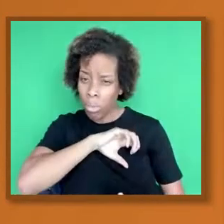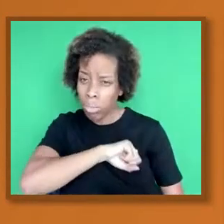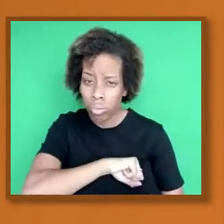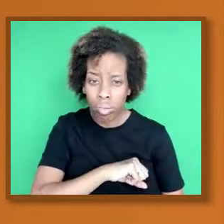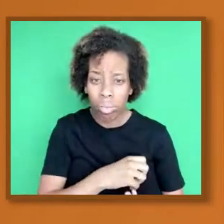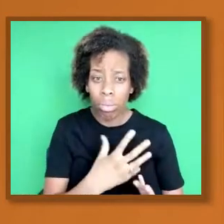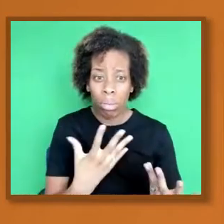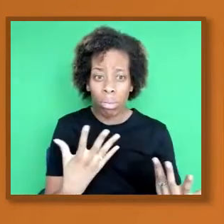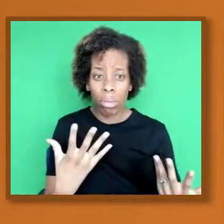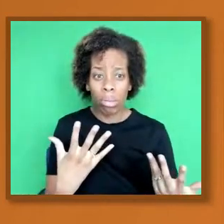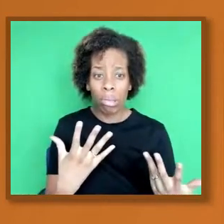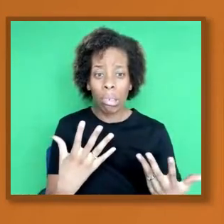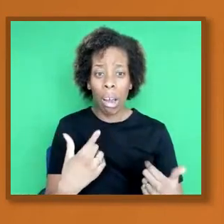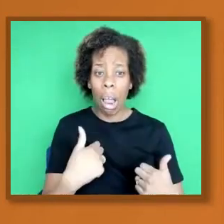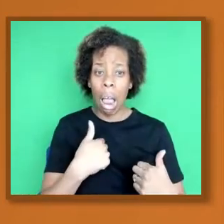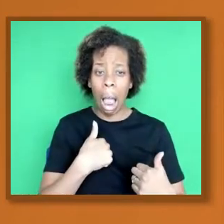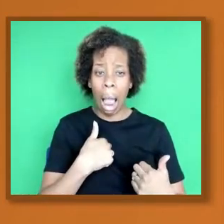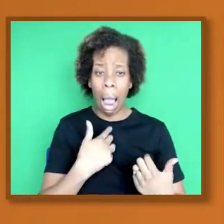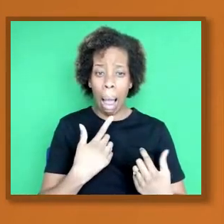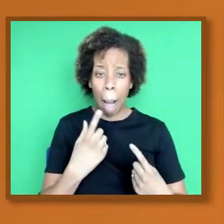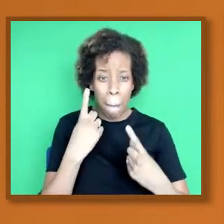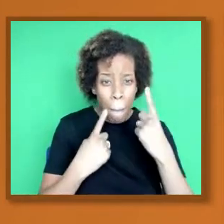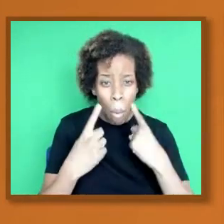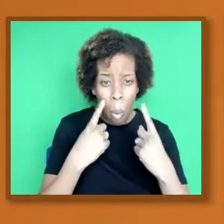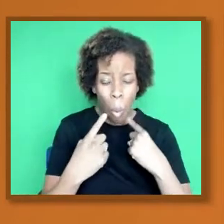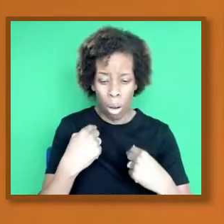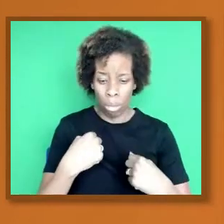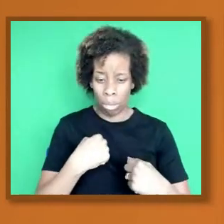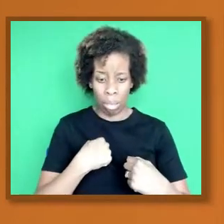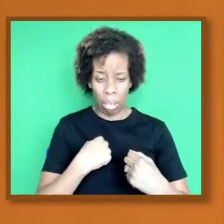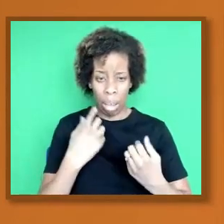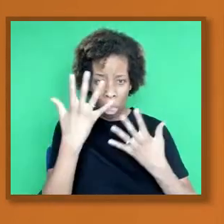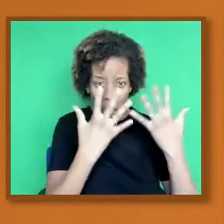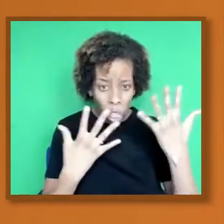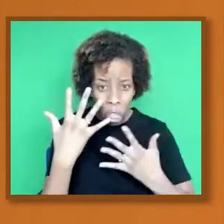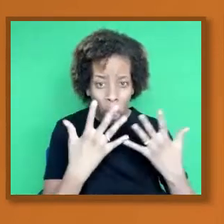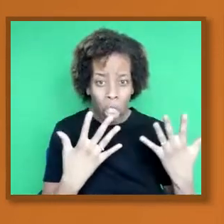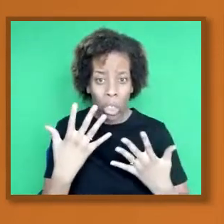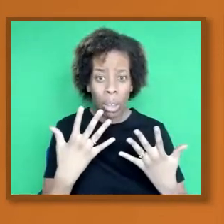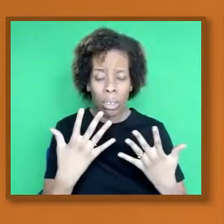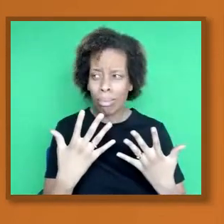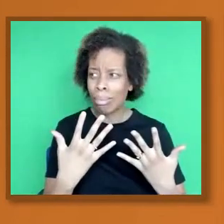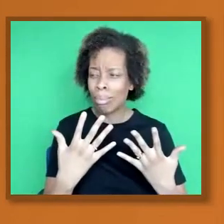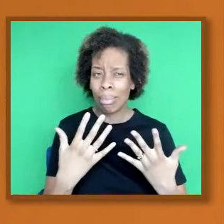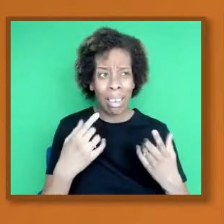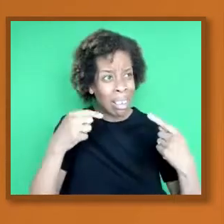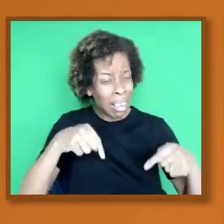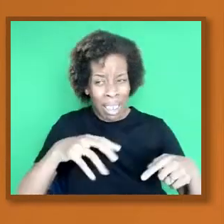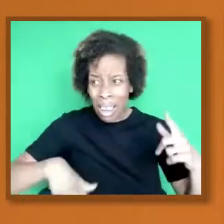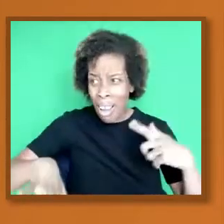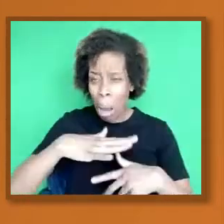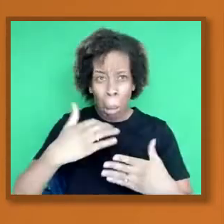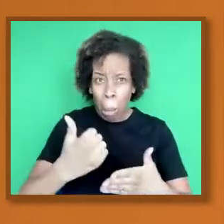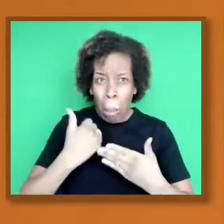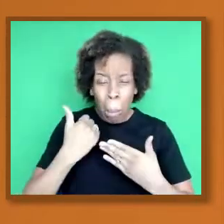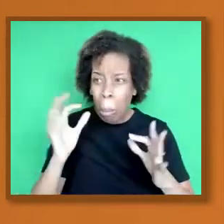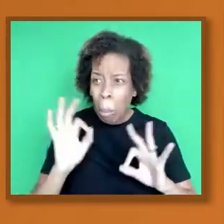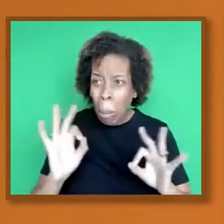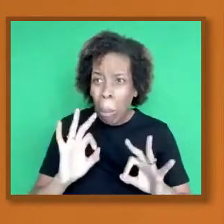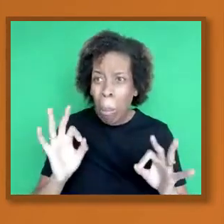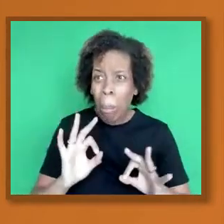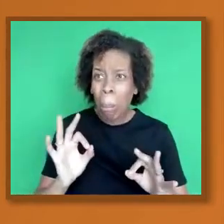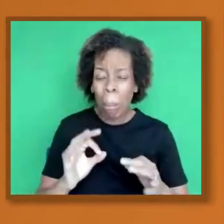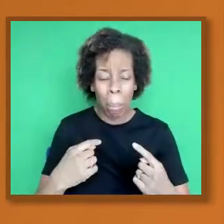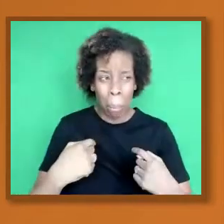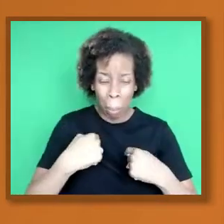Is there no physician here? Why then is there no healing for the wounds of my